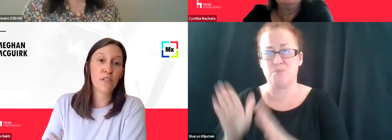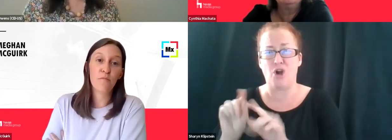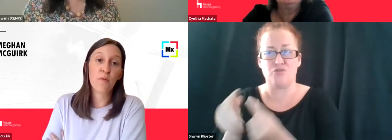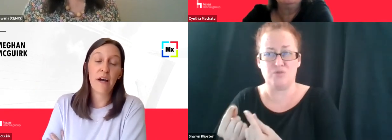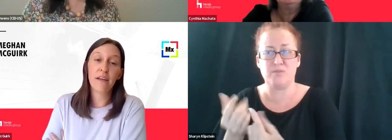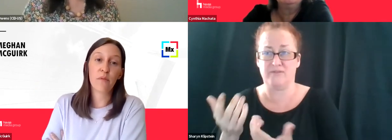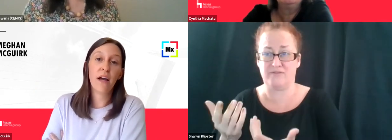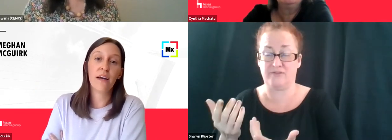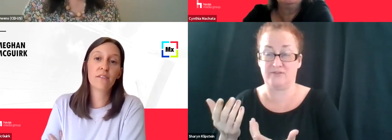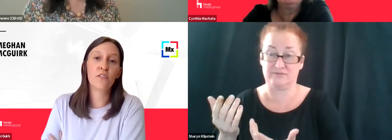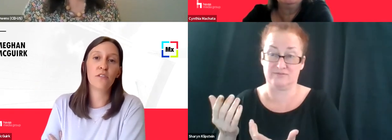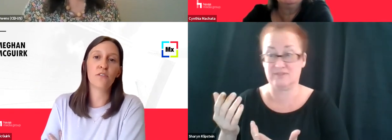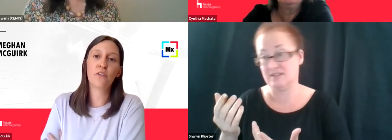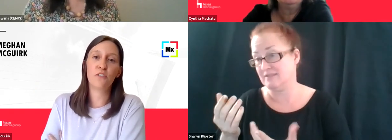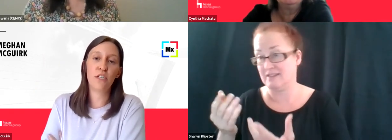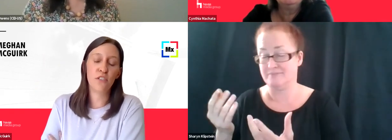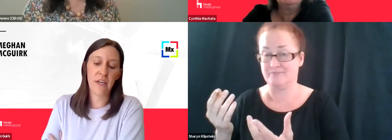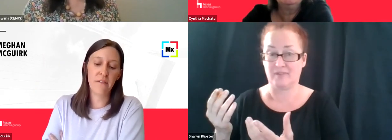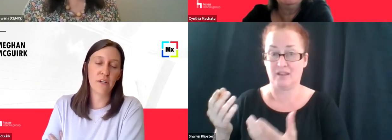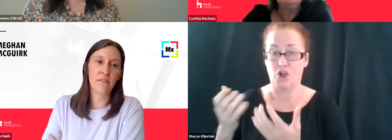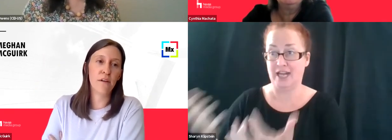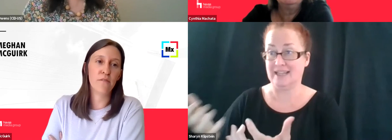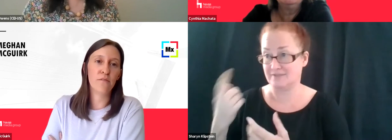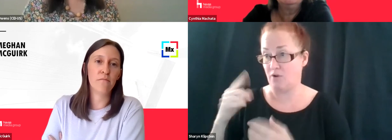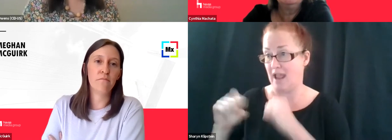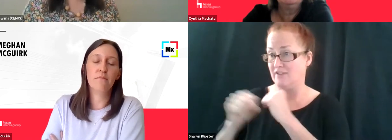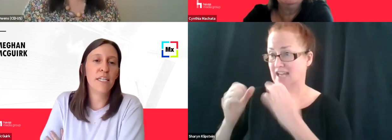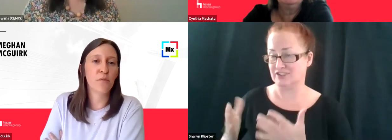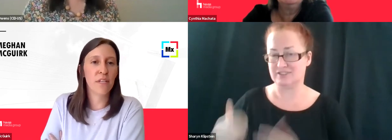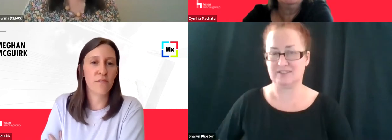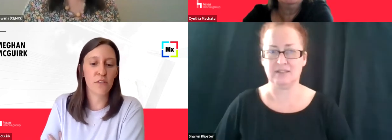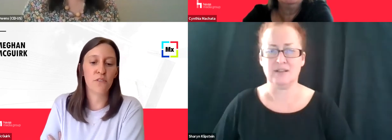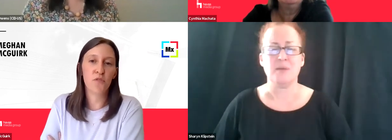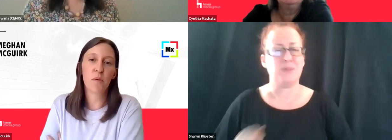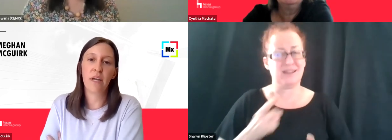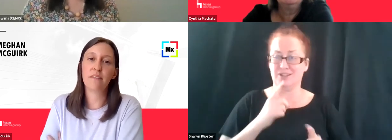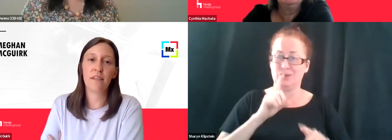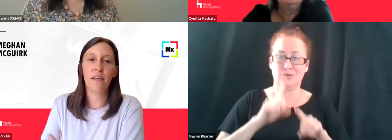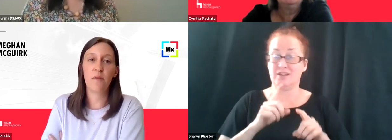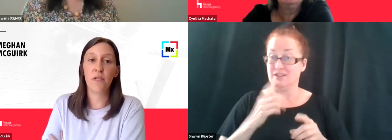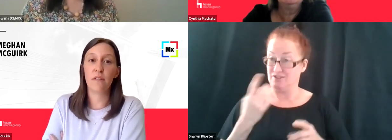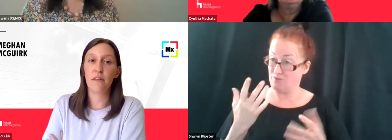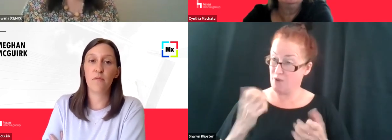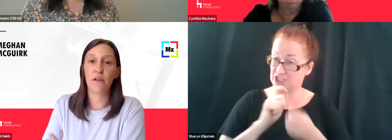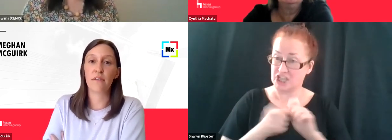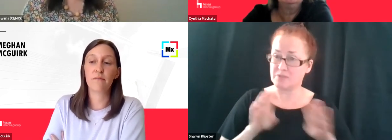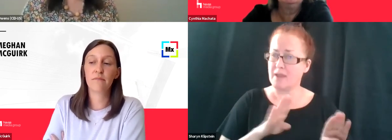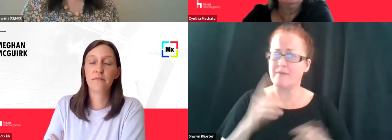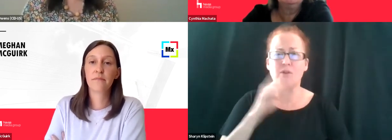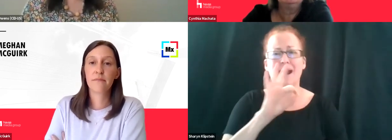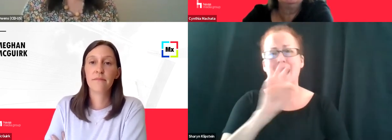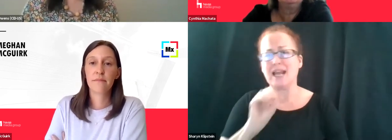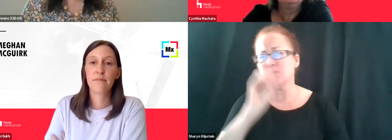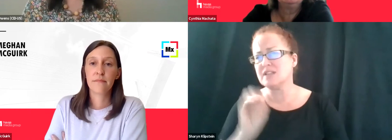small portion of people buying their products. So you're looking to change a behavior of 90% of your consumer base. It can be, it can be hard.